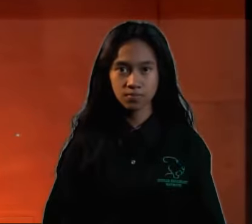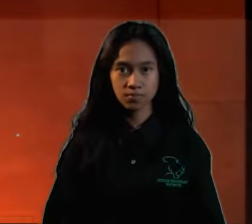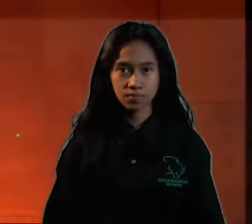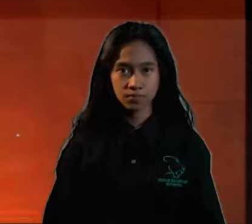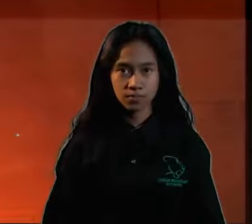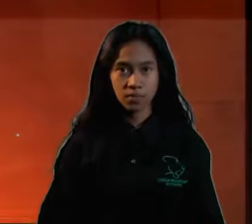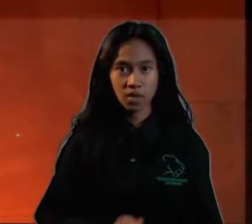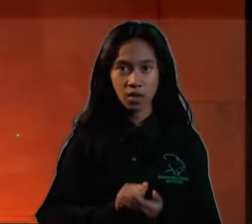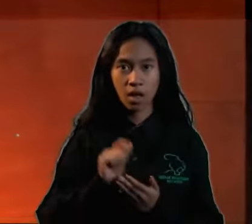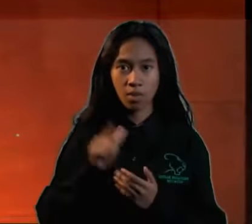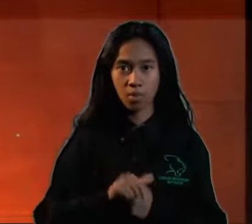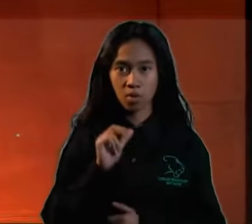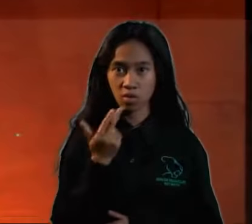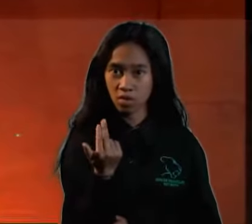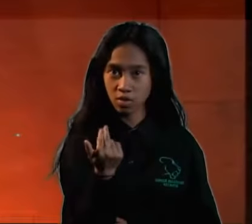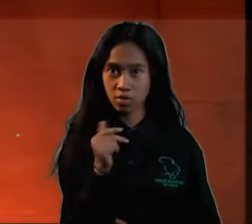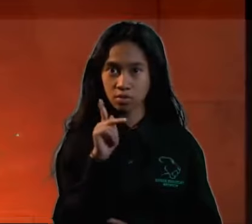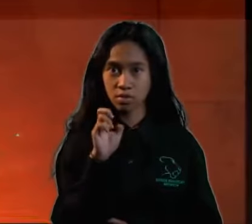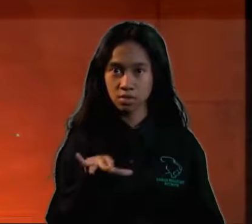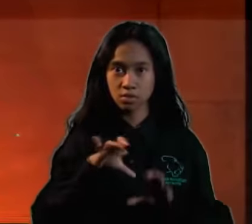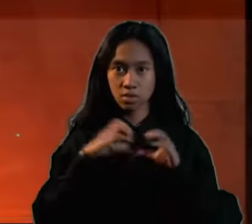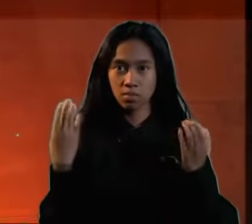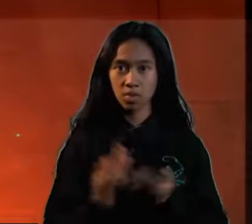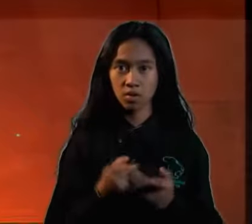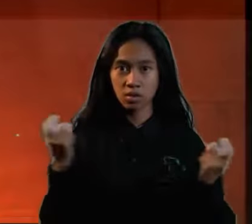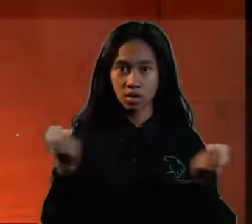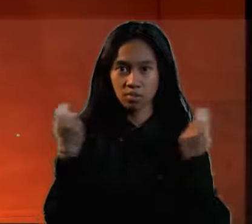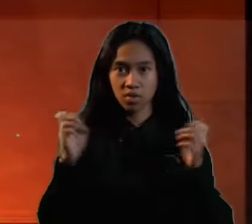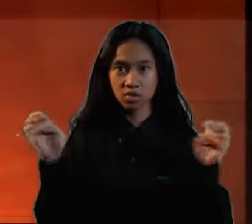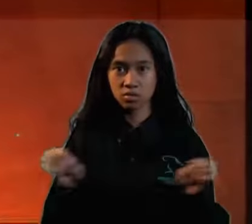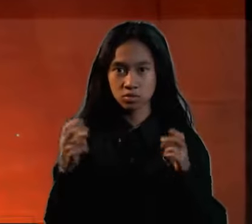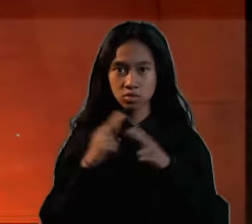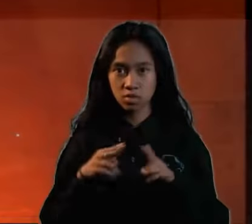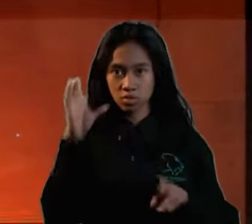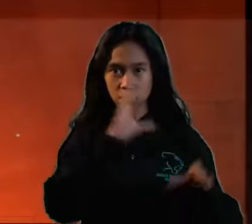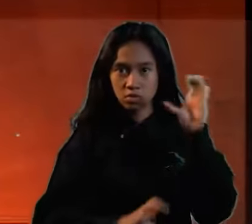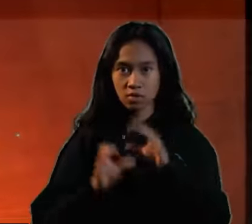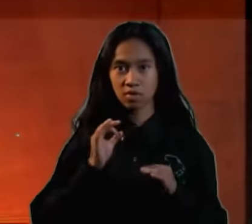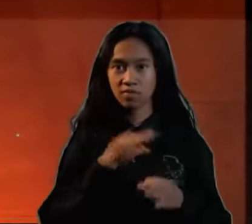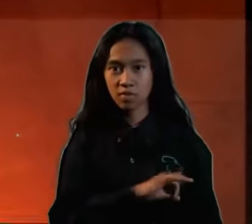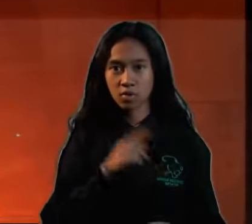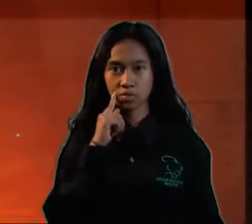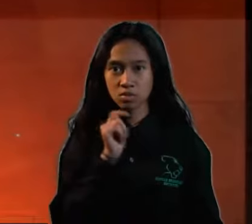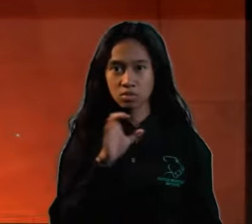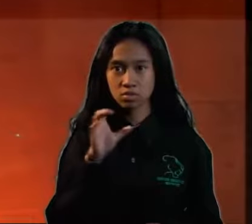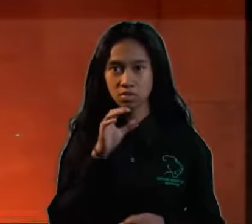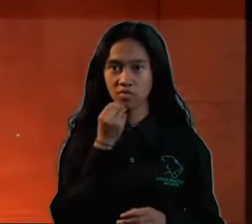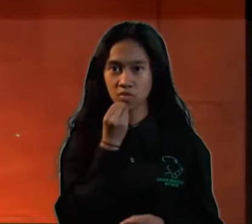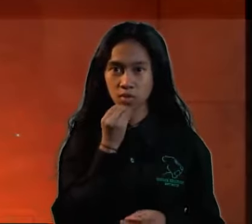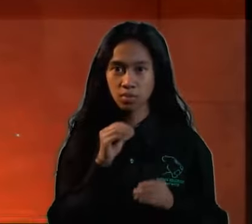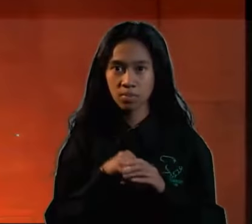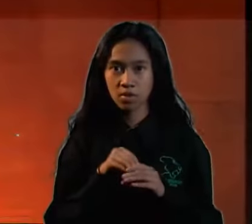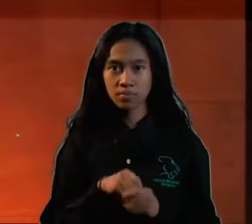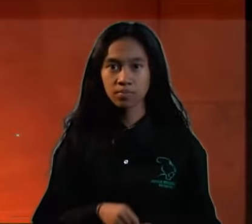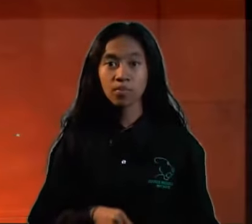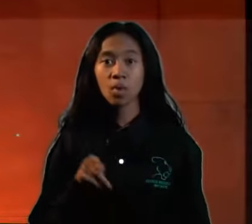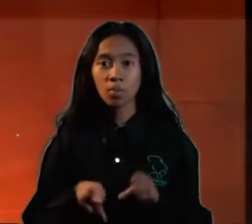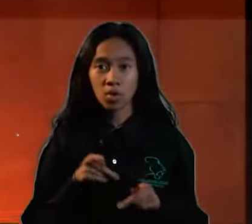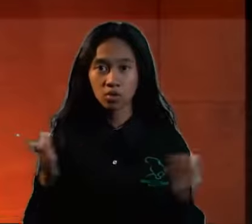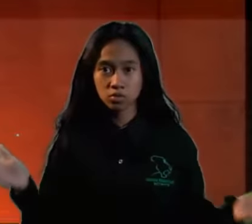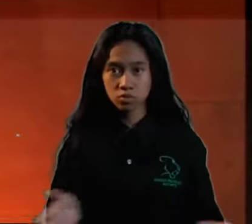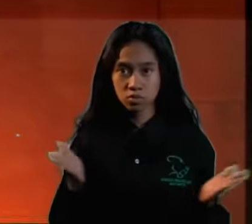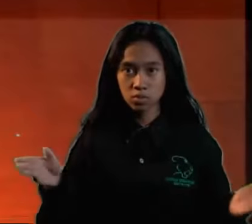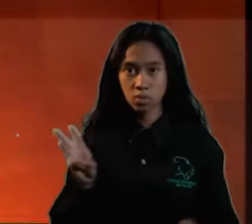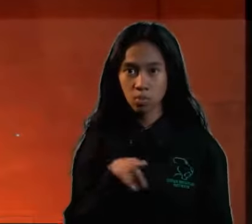April 13th is Key Club's annual Easter Egg Hunt benefiting Tarrant County Food Bank. Members of the Western Hills family are asked